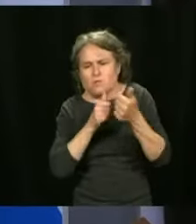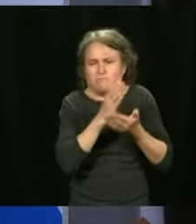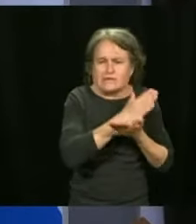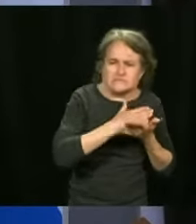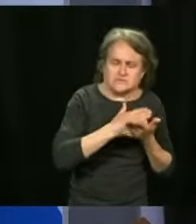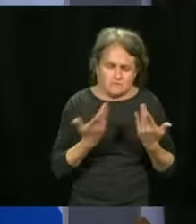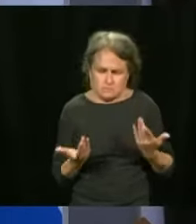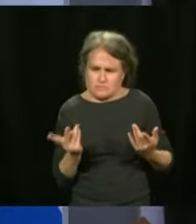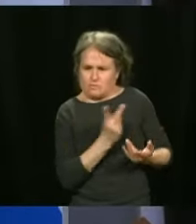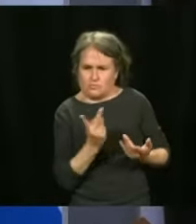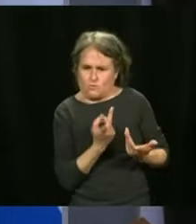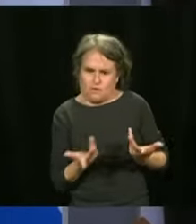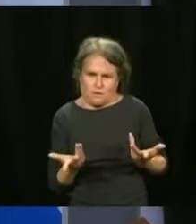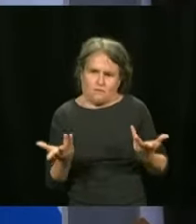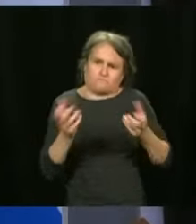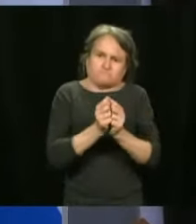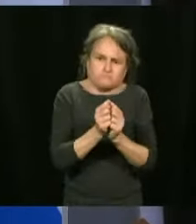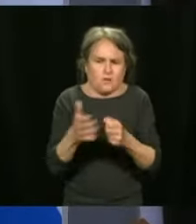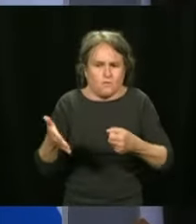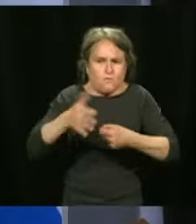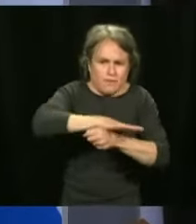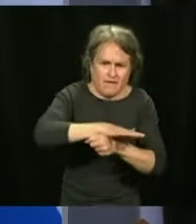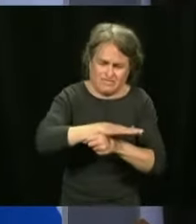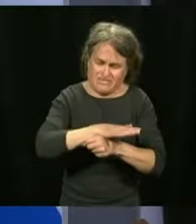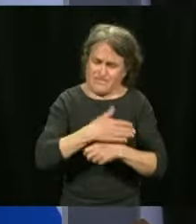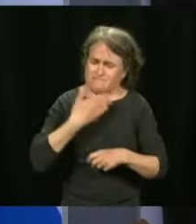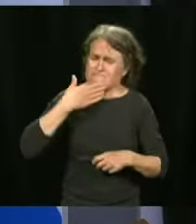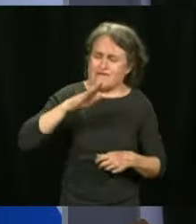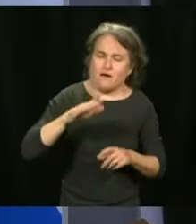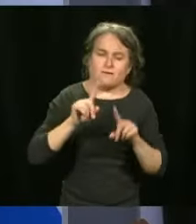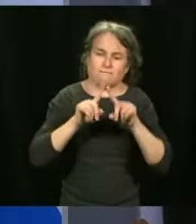sure that there's no negative effect, there's not a decrease in immunity.